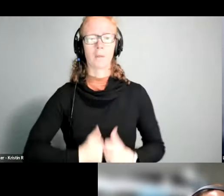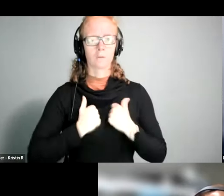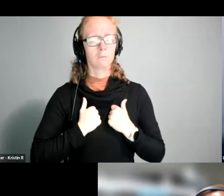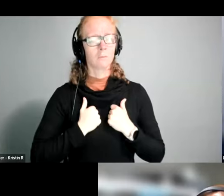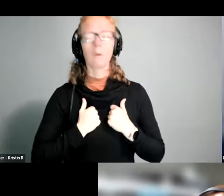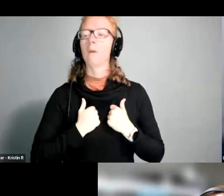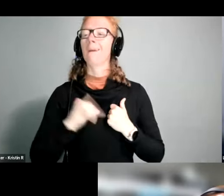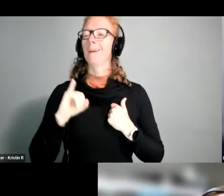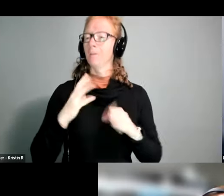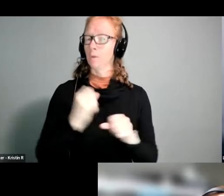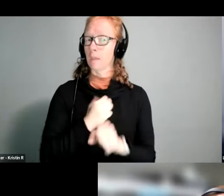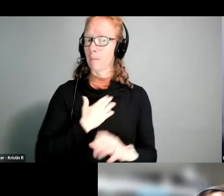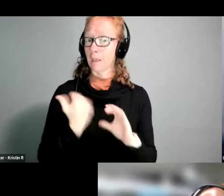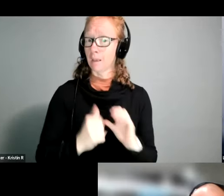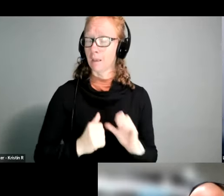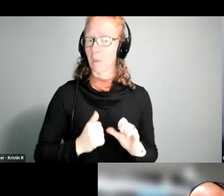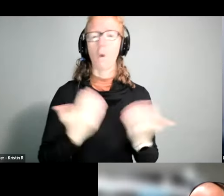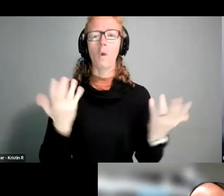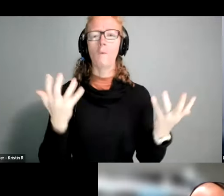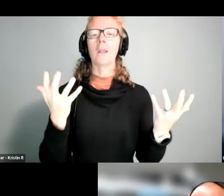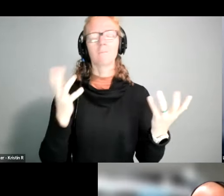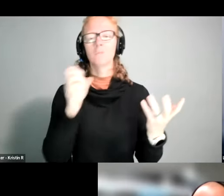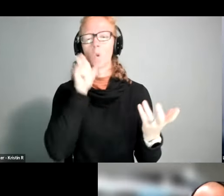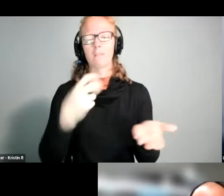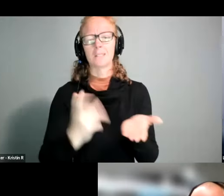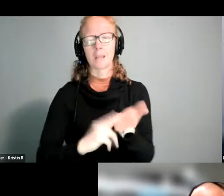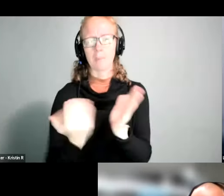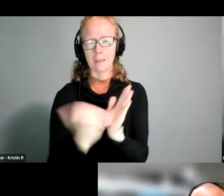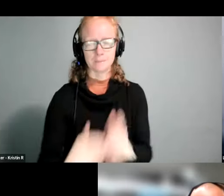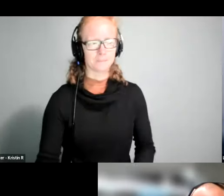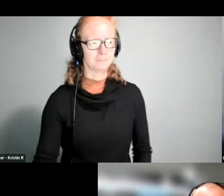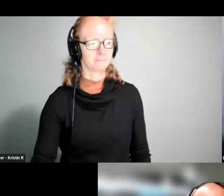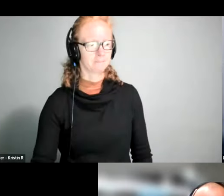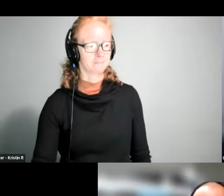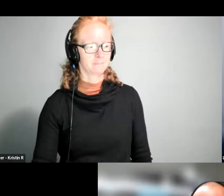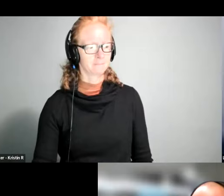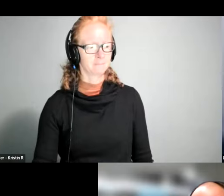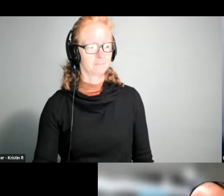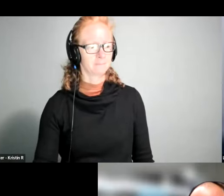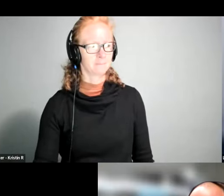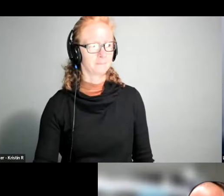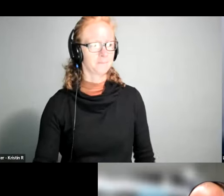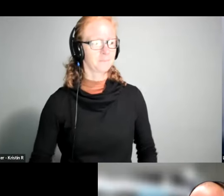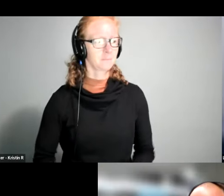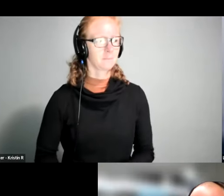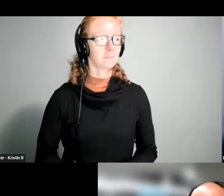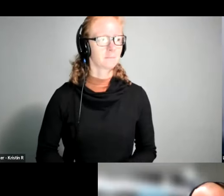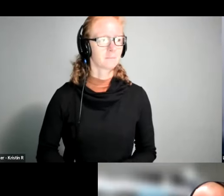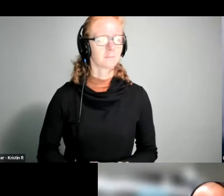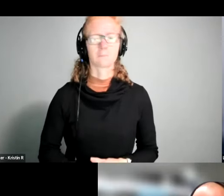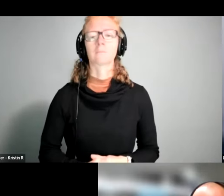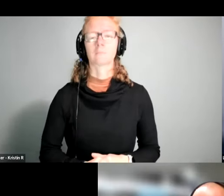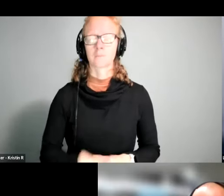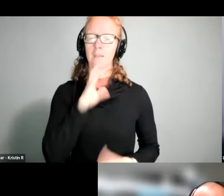emails from me you're on already okay now we're going to move to today's event again as i told you this is a round table on new